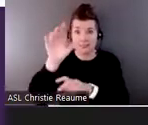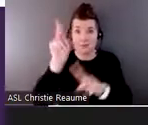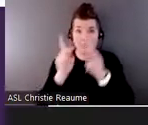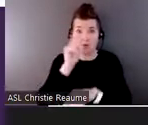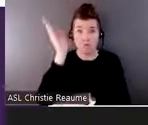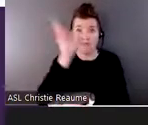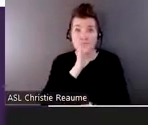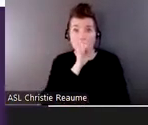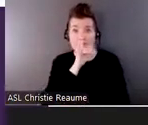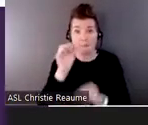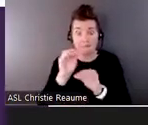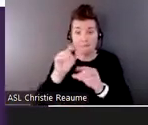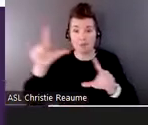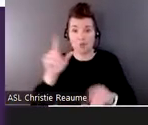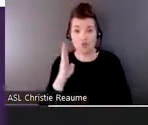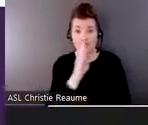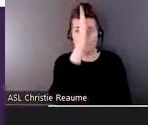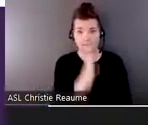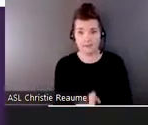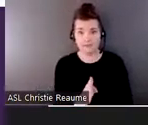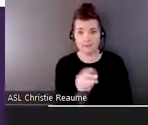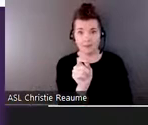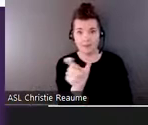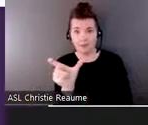make those visuals a bit larger on your own screen.